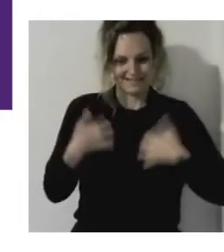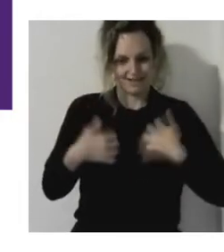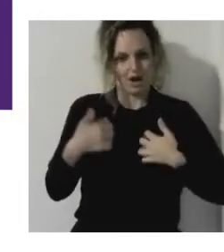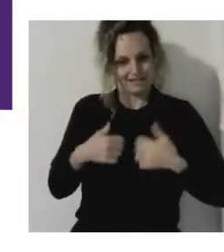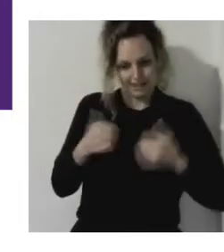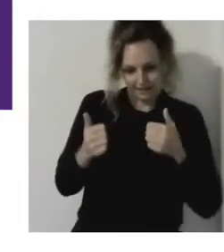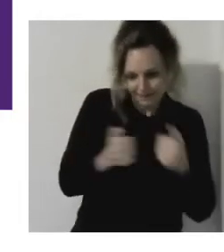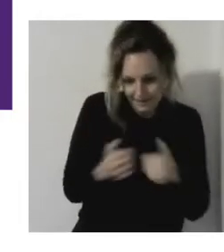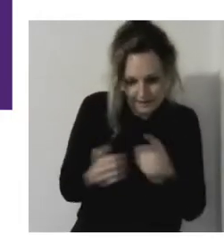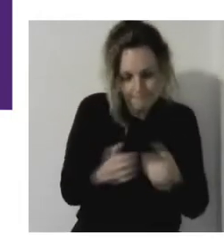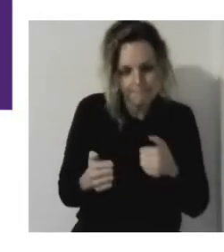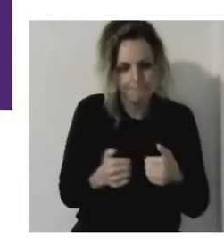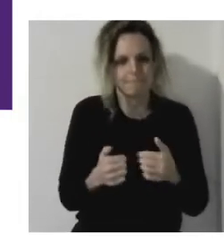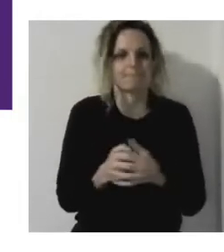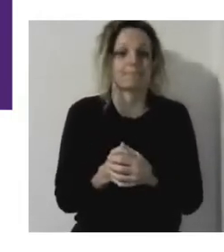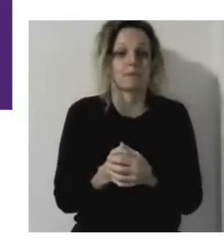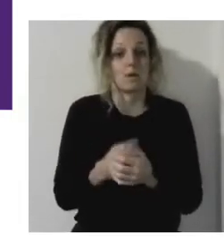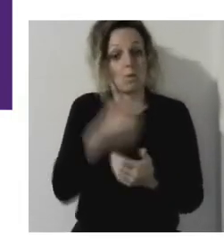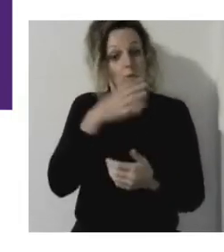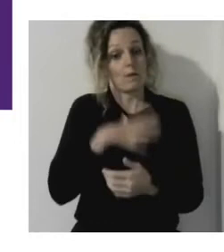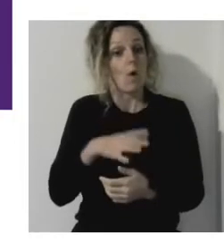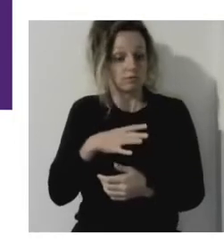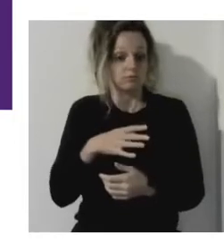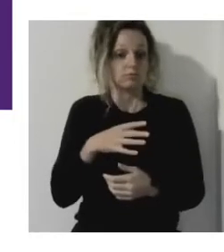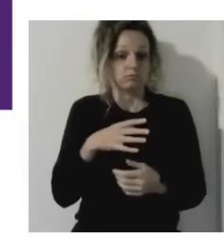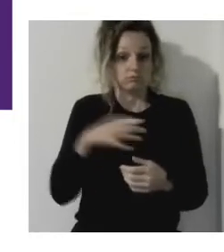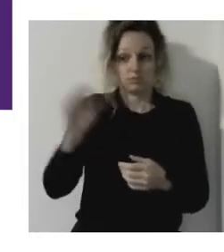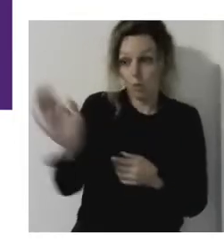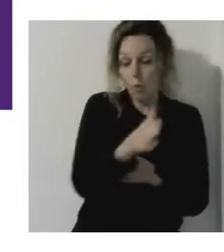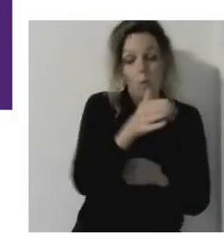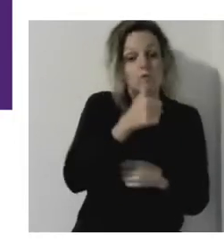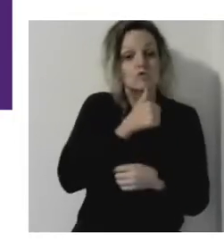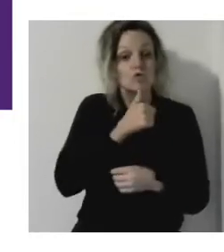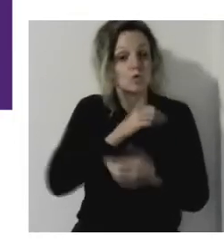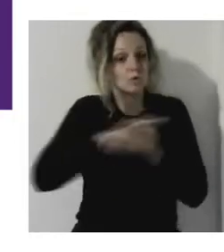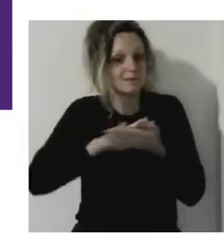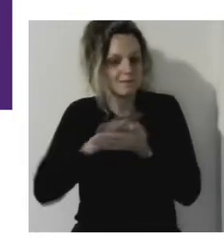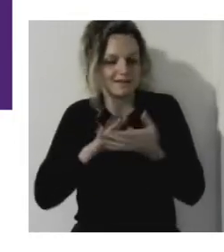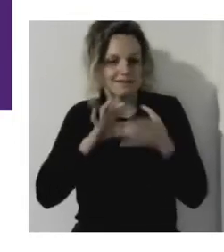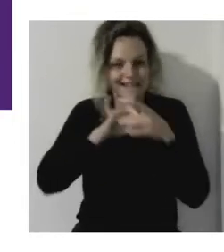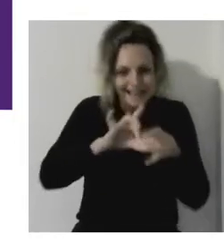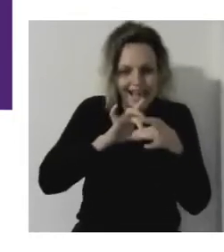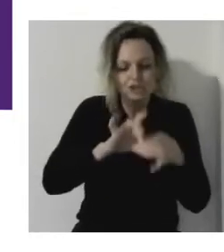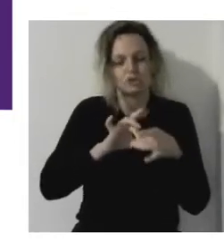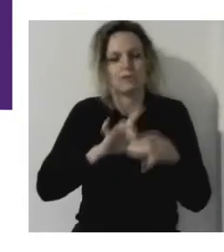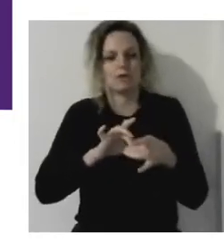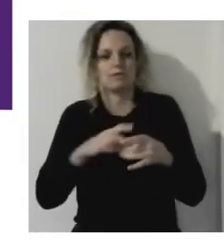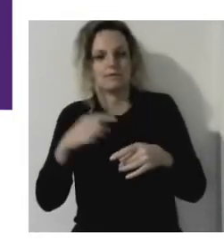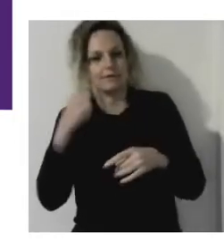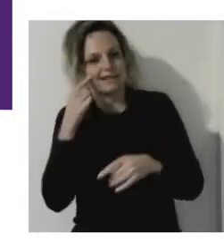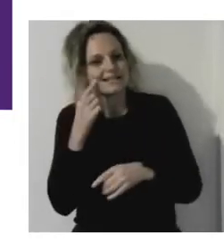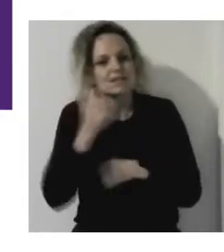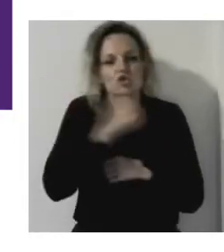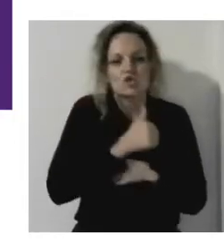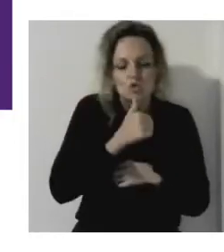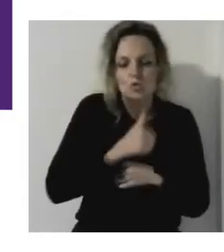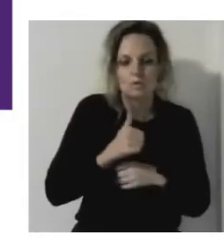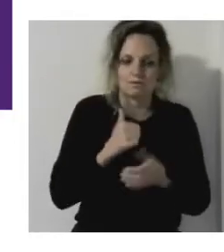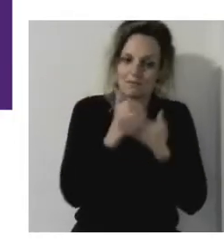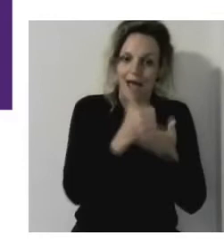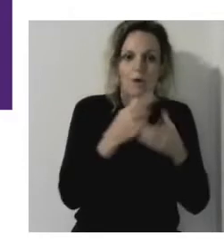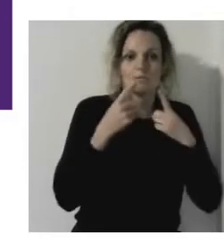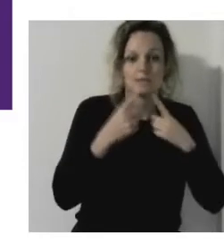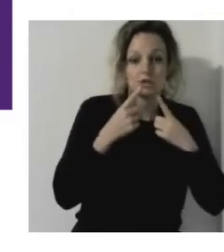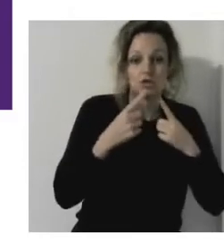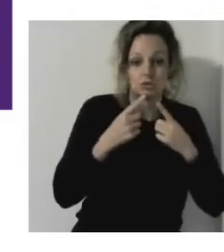to help the teacher to get through the curriculum and have engaged students at the end. thought learning